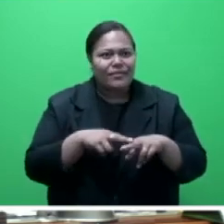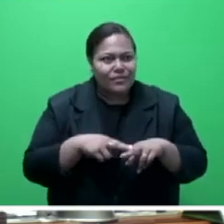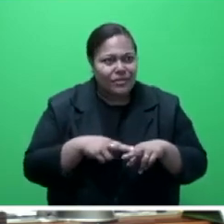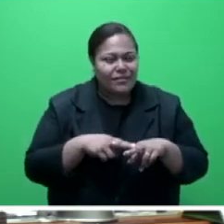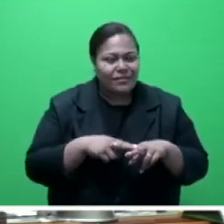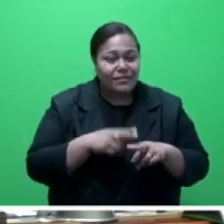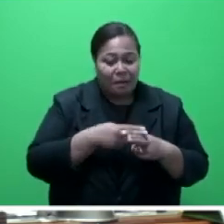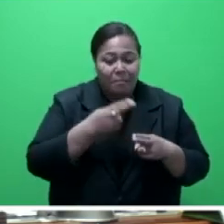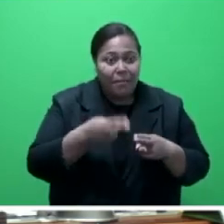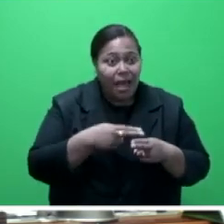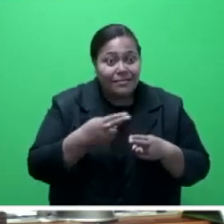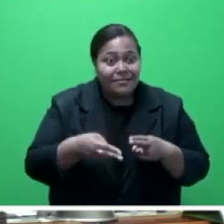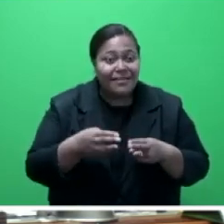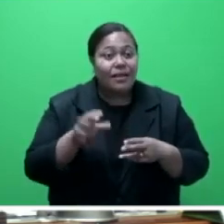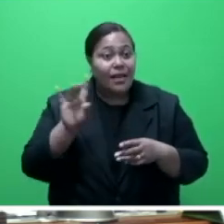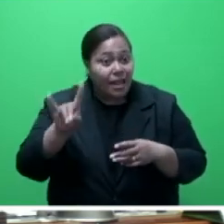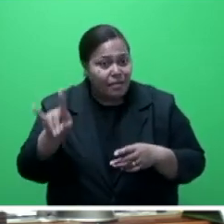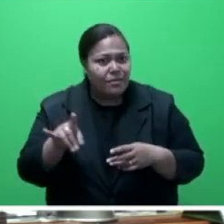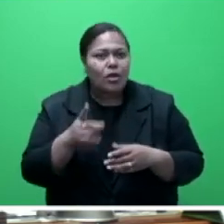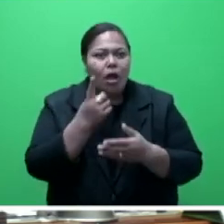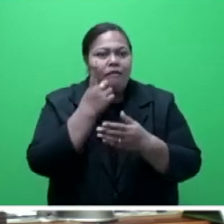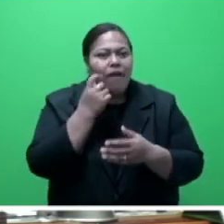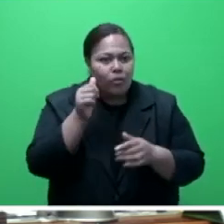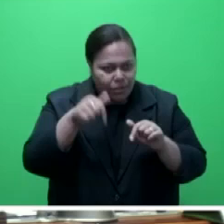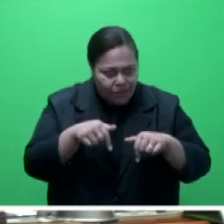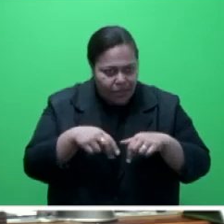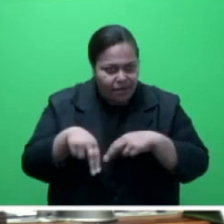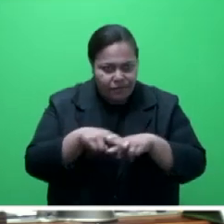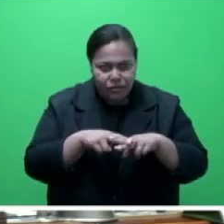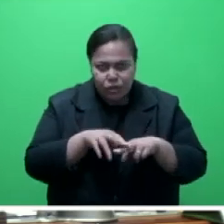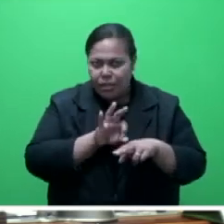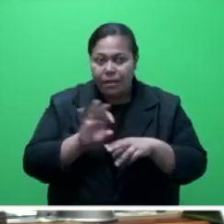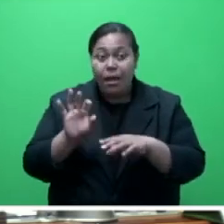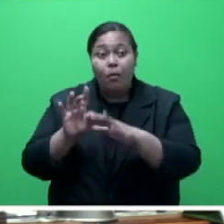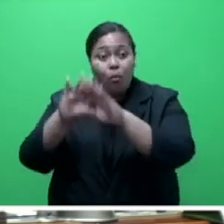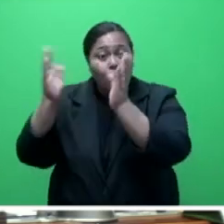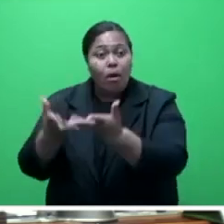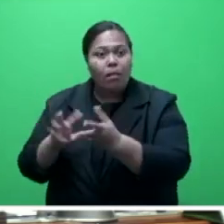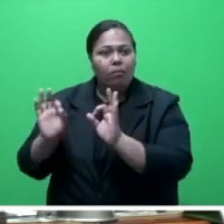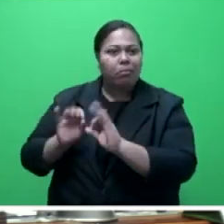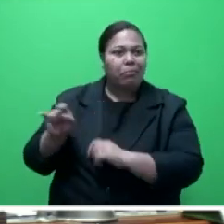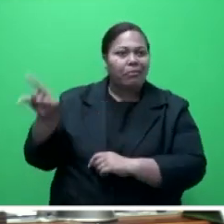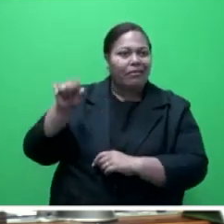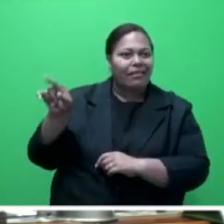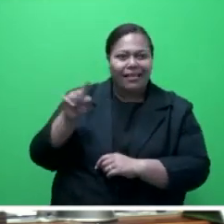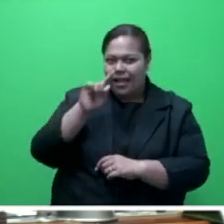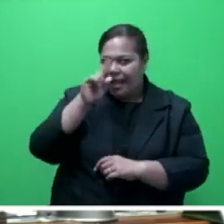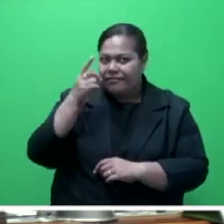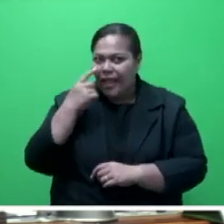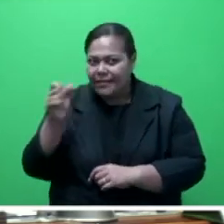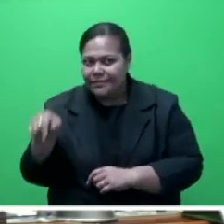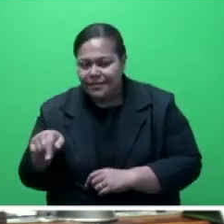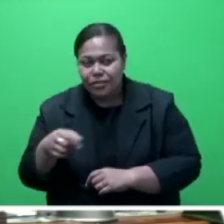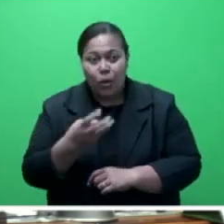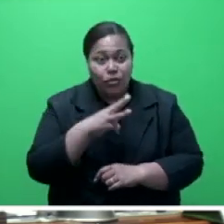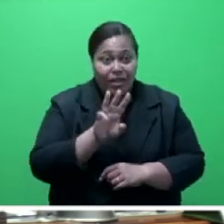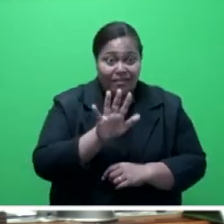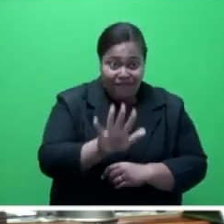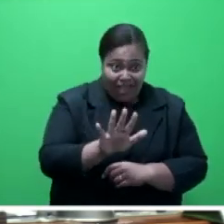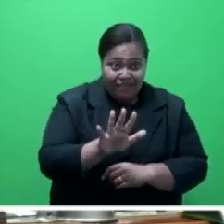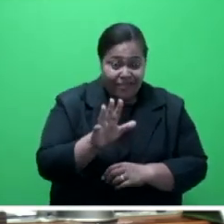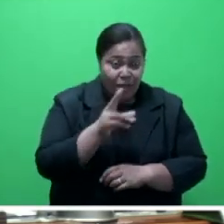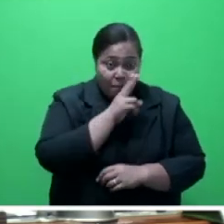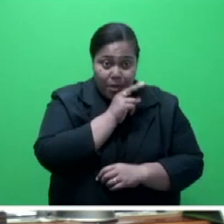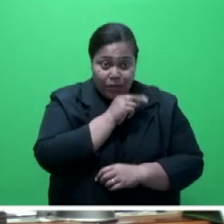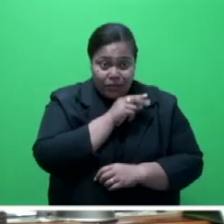endemic animals, endemic species. 35 of the 166 birds in Fiji are